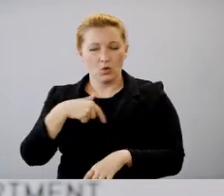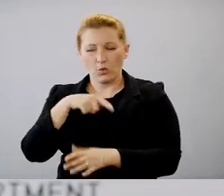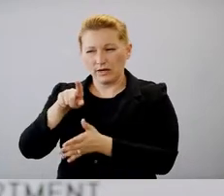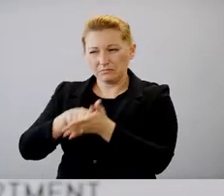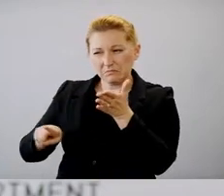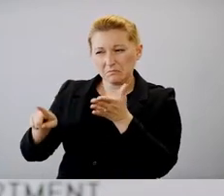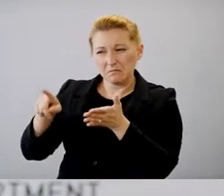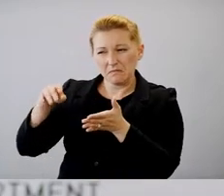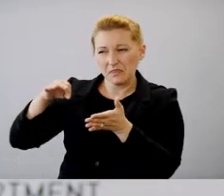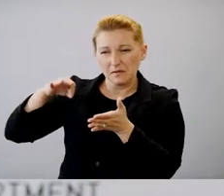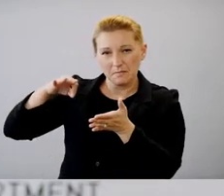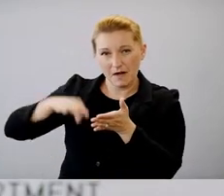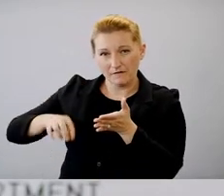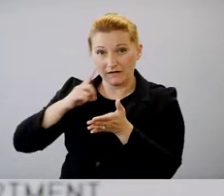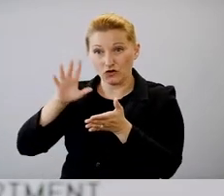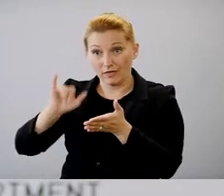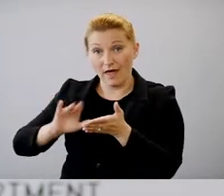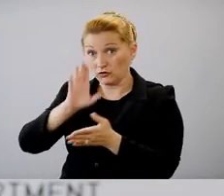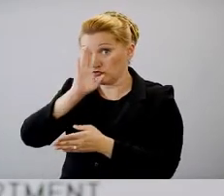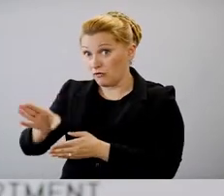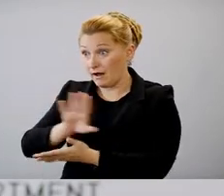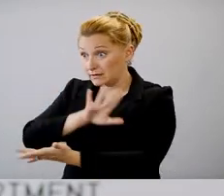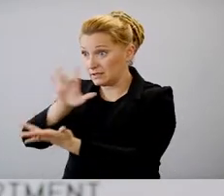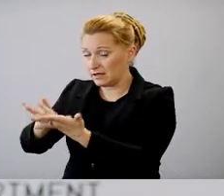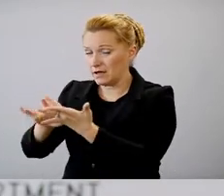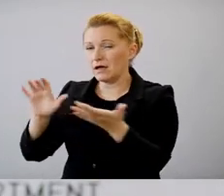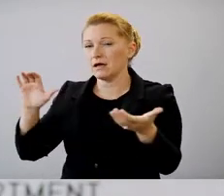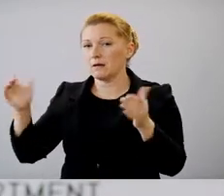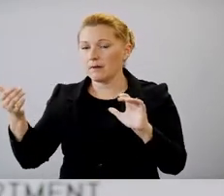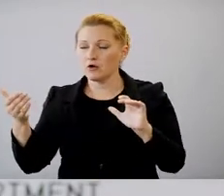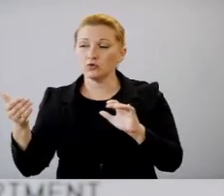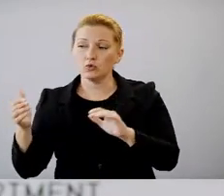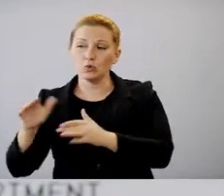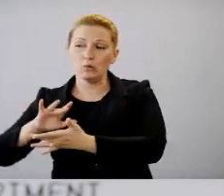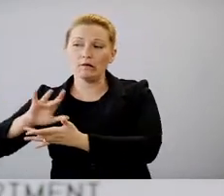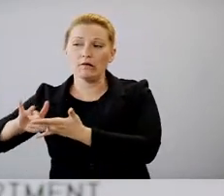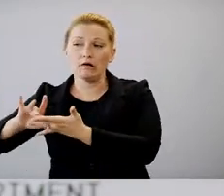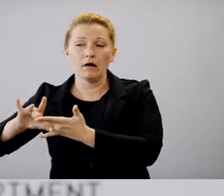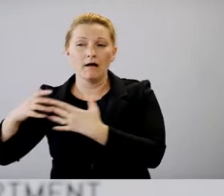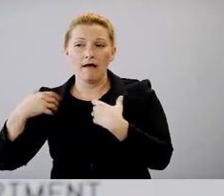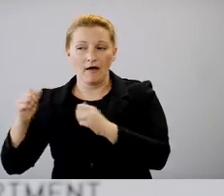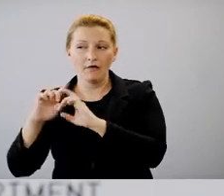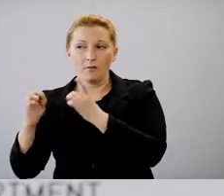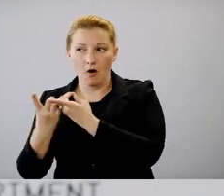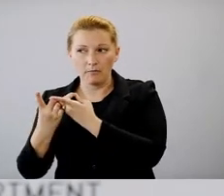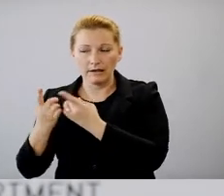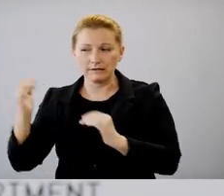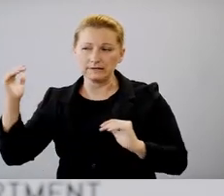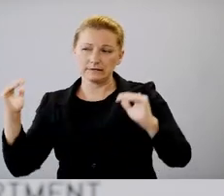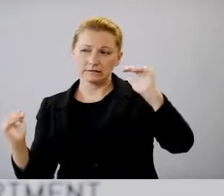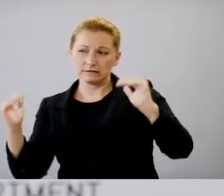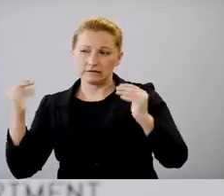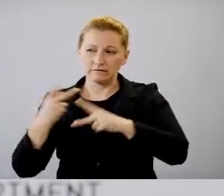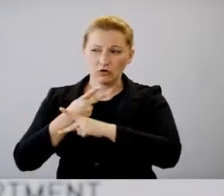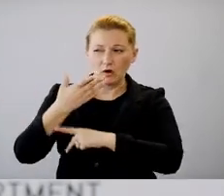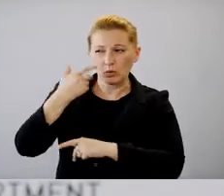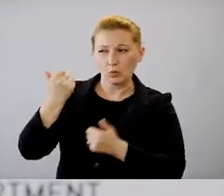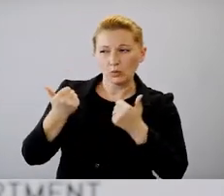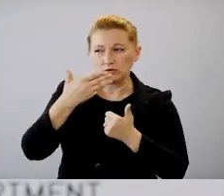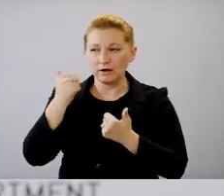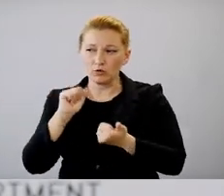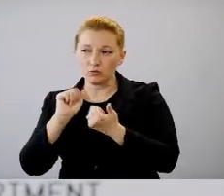working directly through the local, uh, health departments, um, to engage those communities as well. But it is something that we're definitely working on.